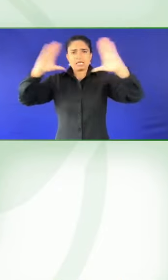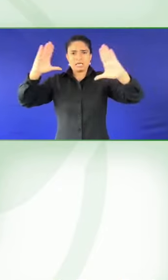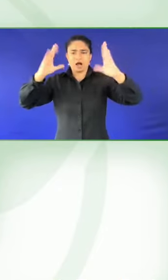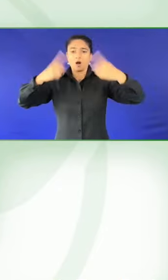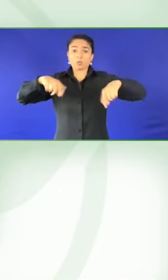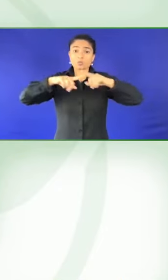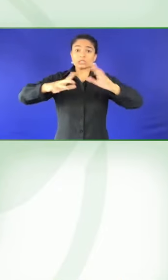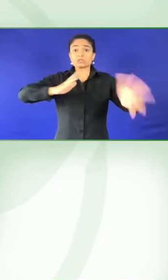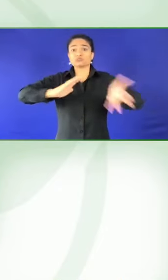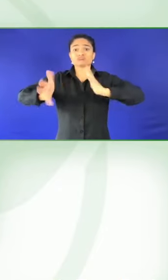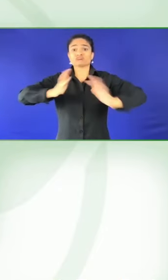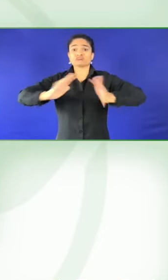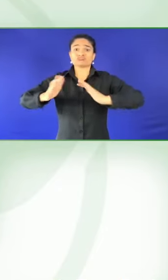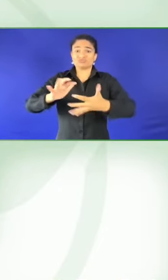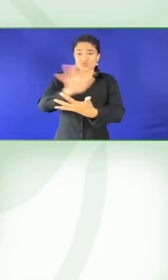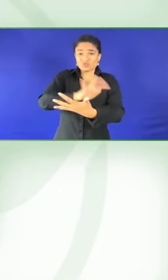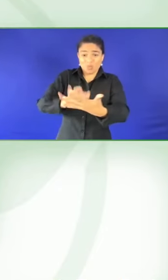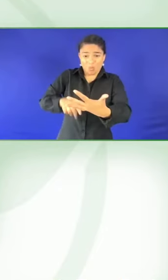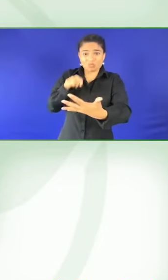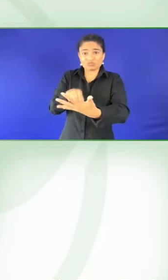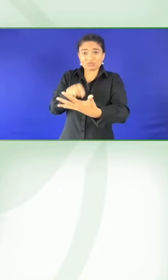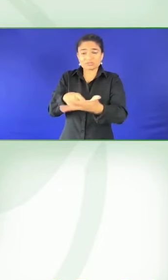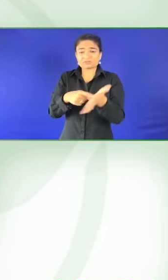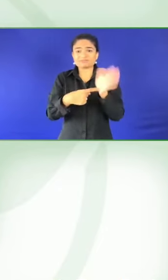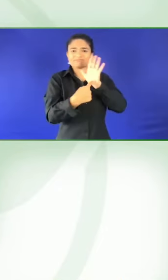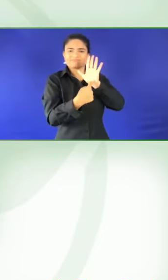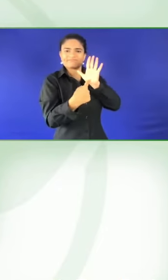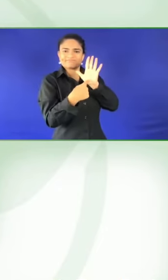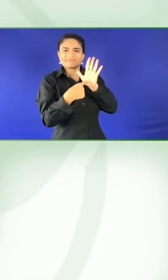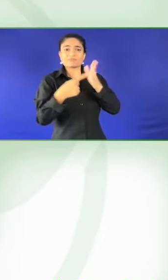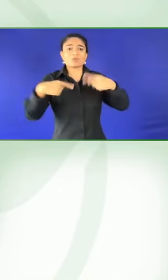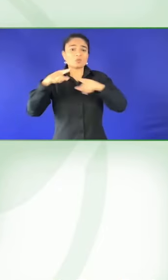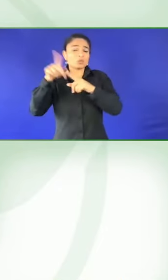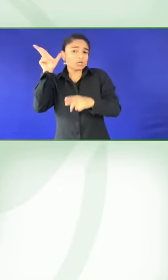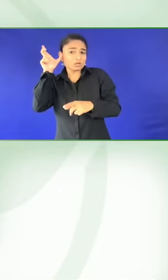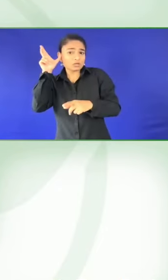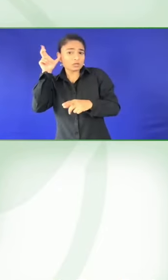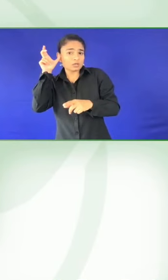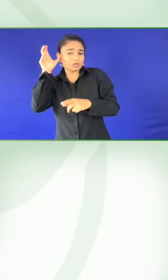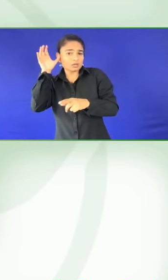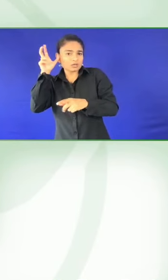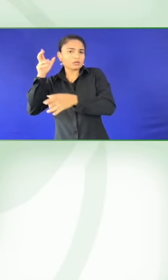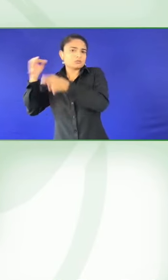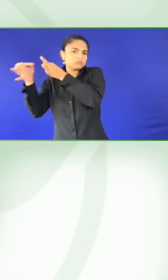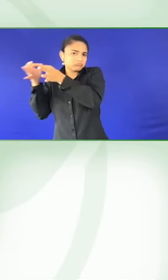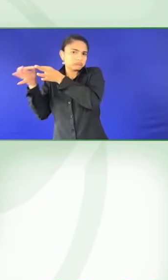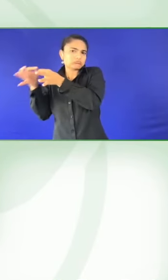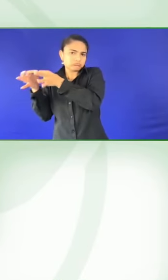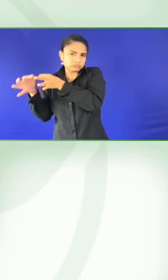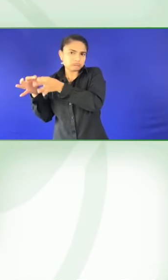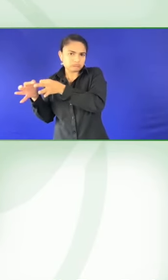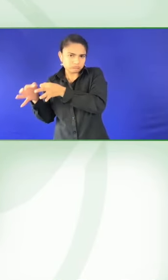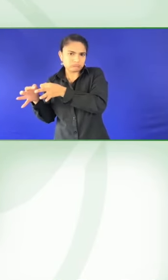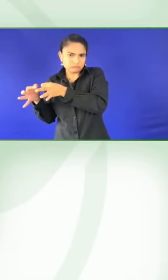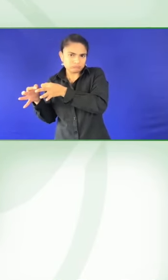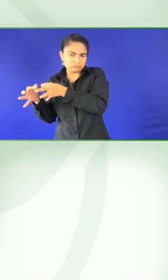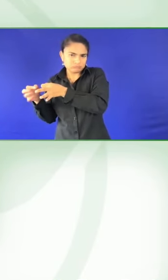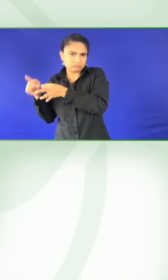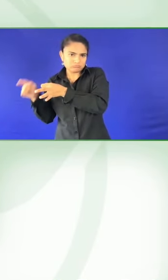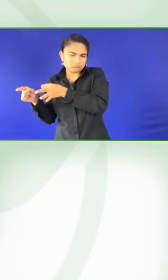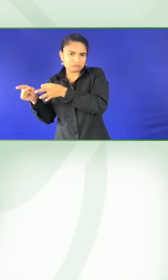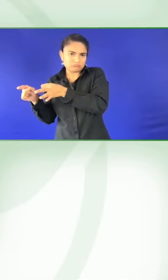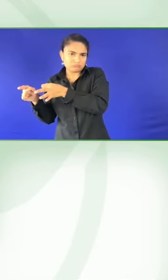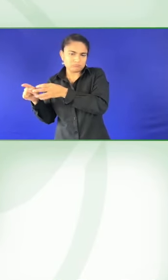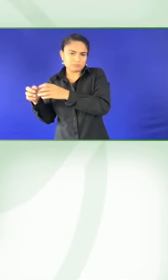So this is one version of the audio visual book, but we have many versions,